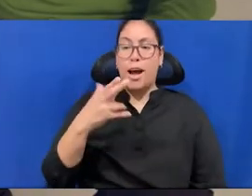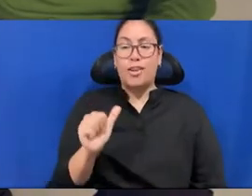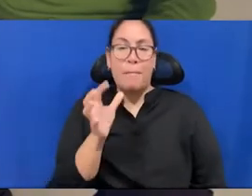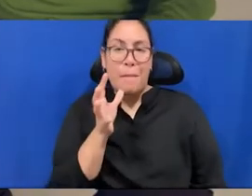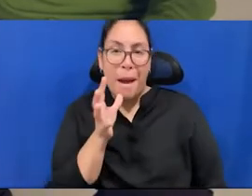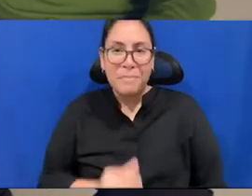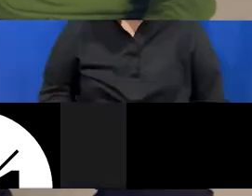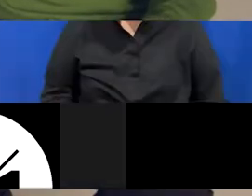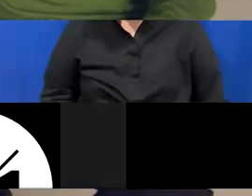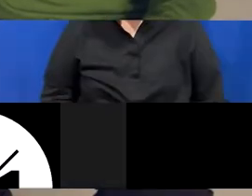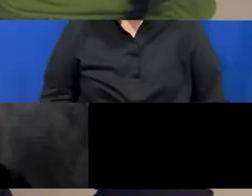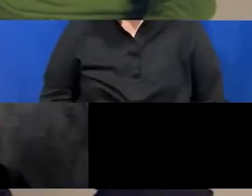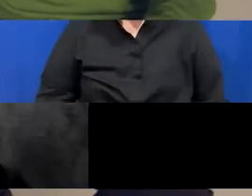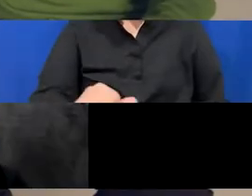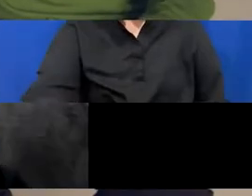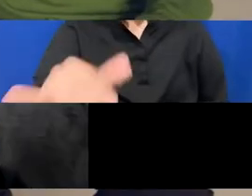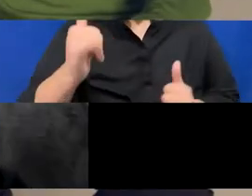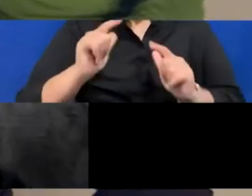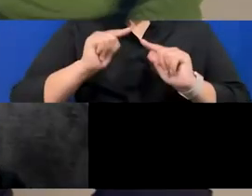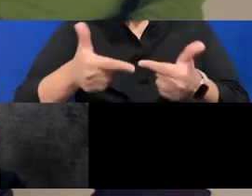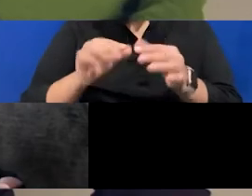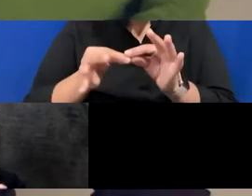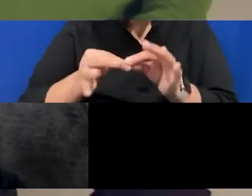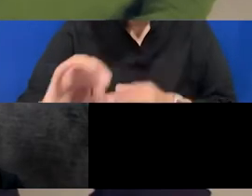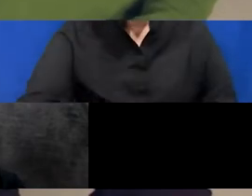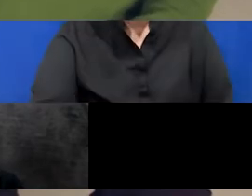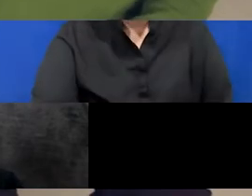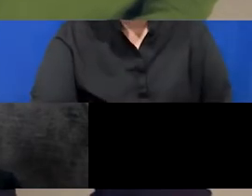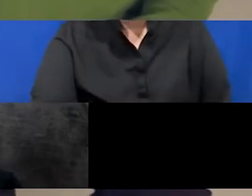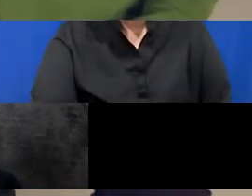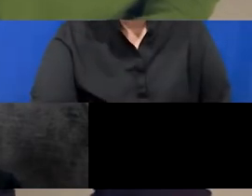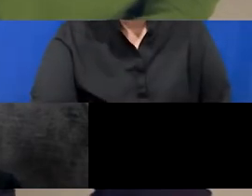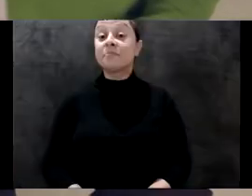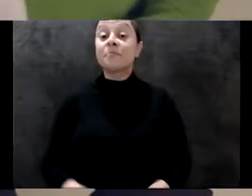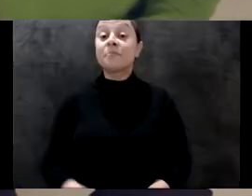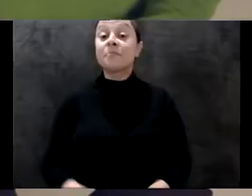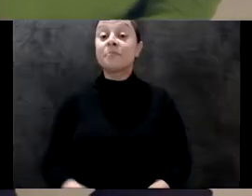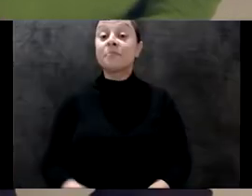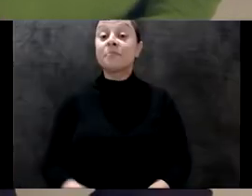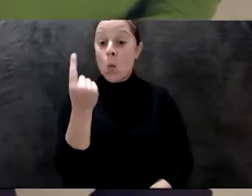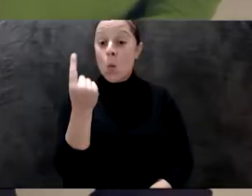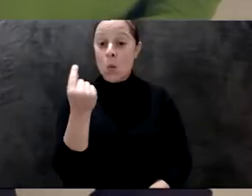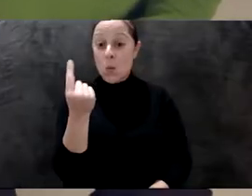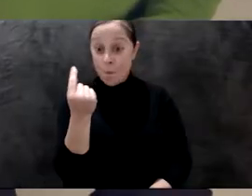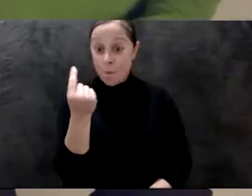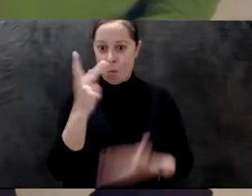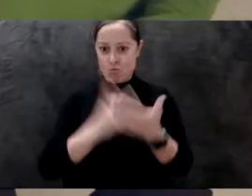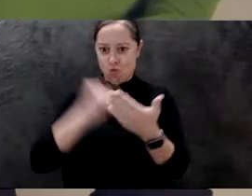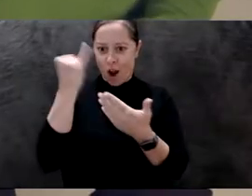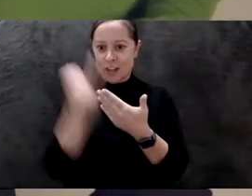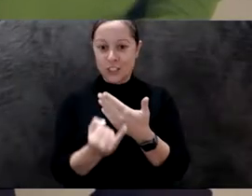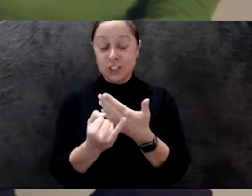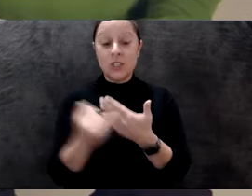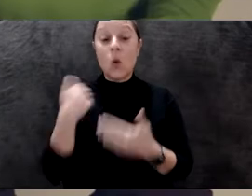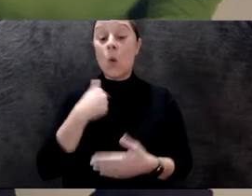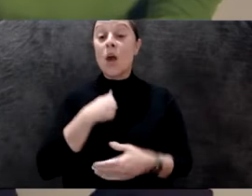There's one more ongoing project that's still ongoing here at the shed where we installed one of these EBAM machines that monitors